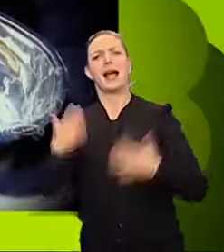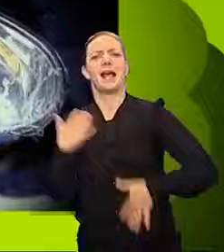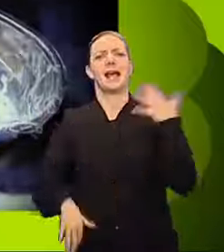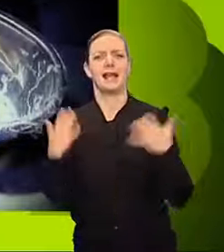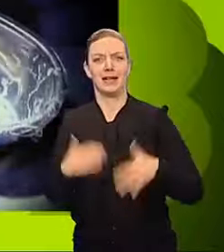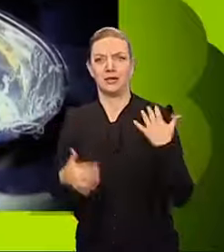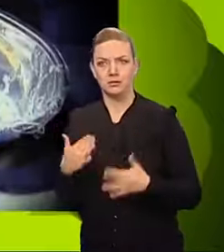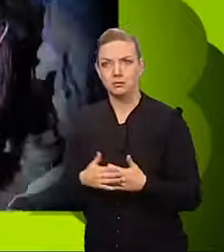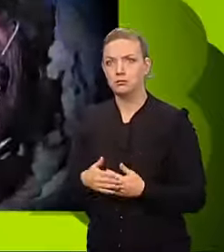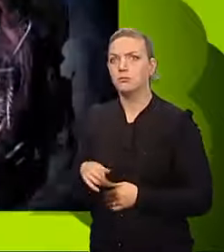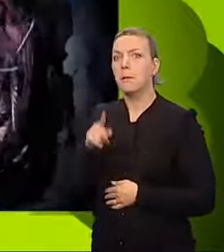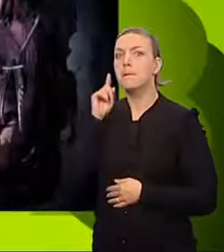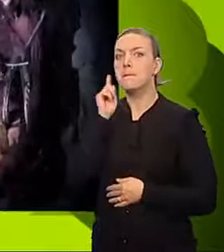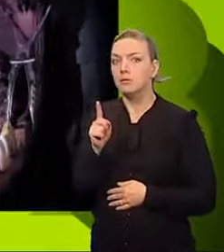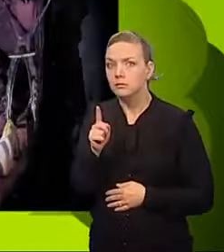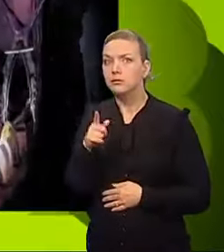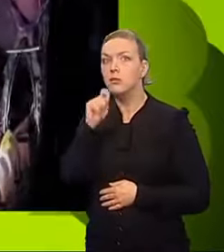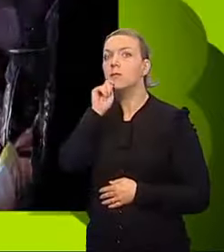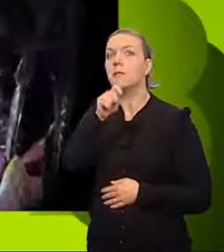teeth and they fail.